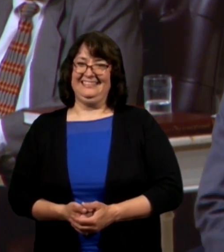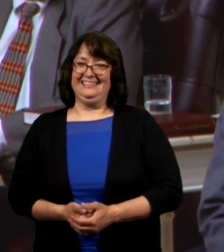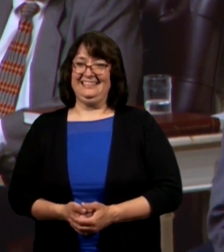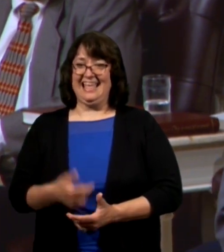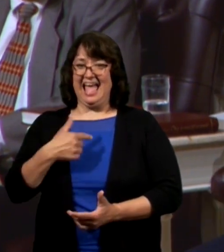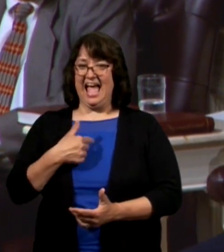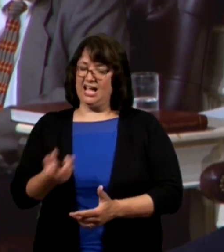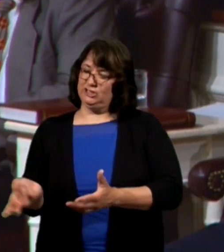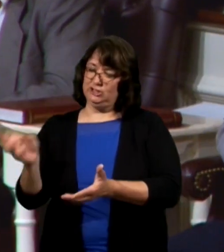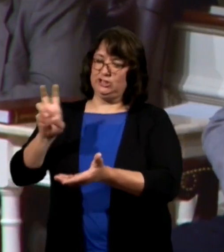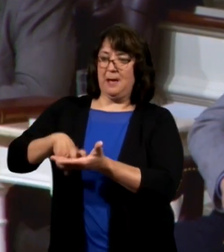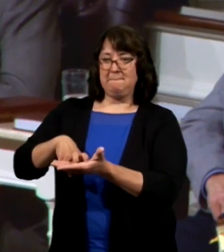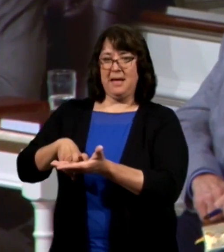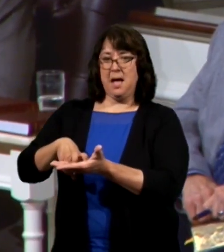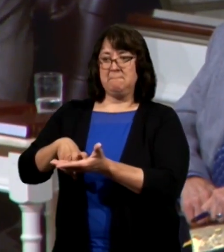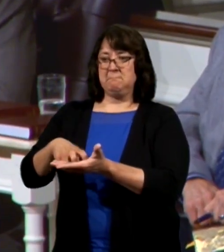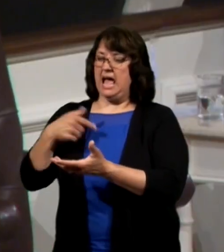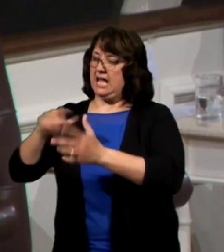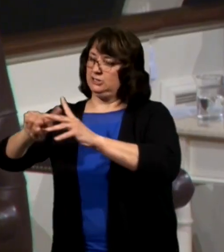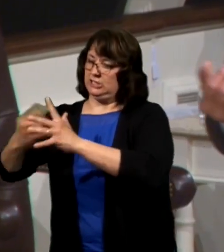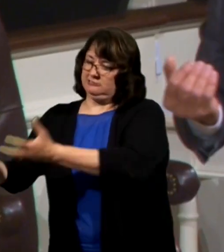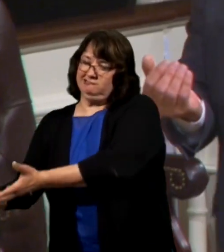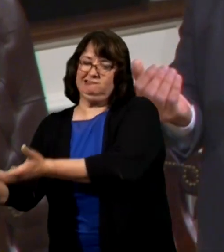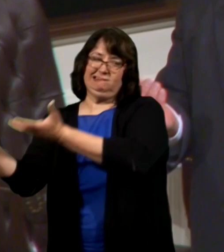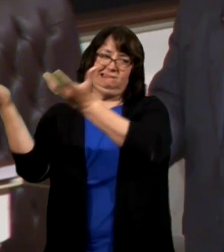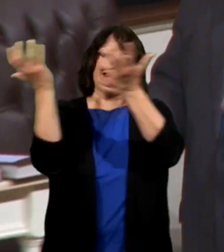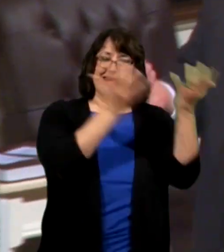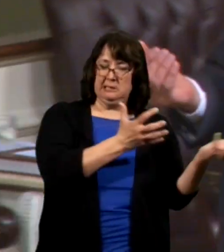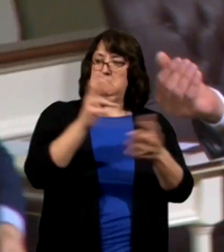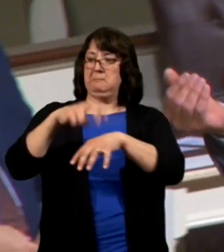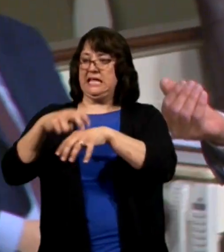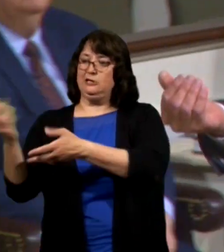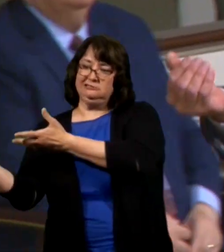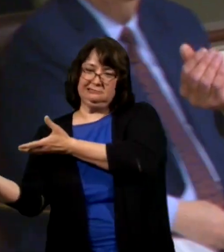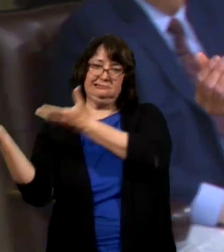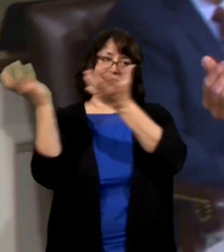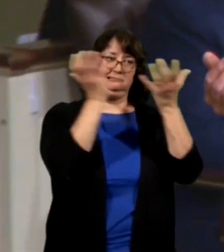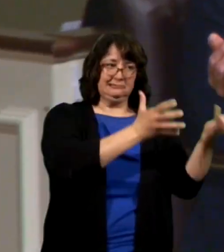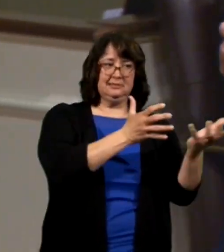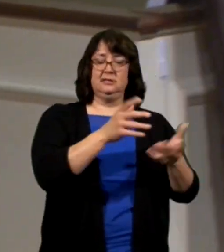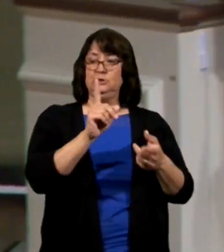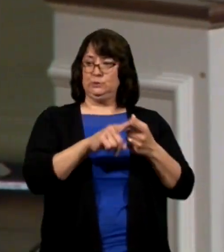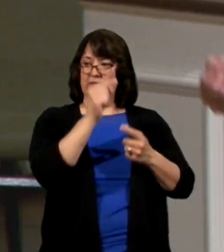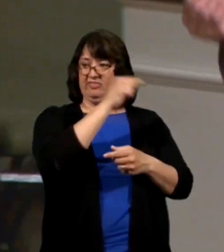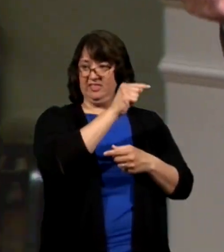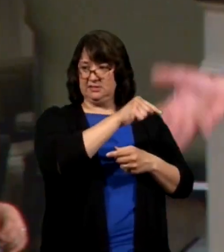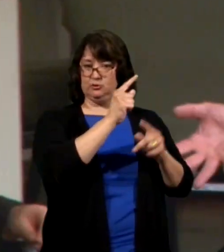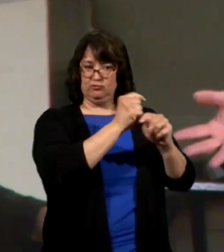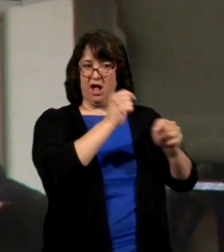I jumped up on the plank and started carrying potatoes all the way up to the front of this one